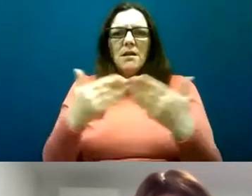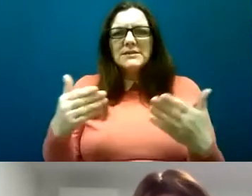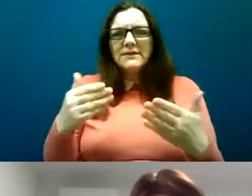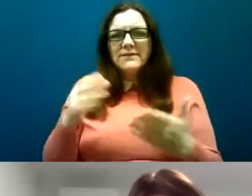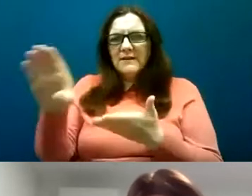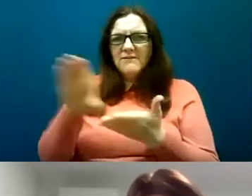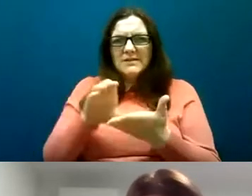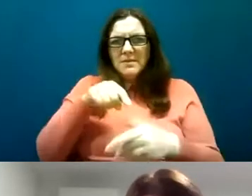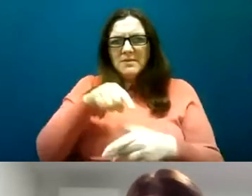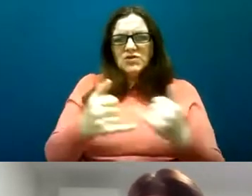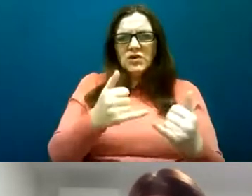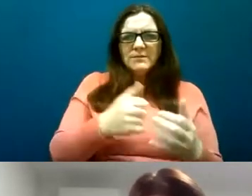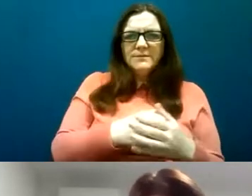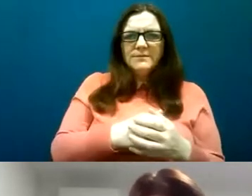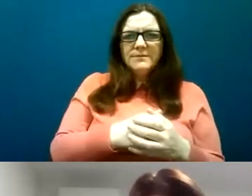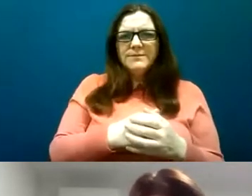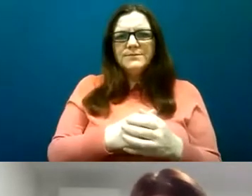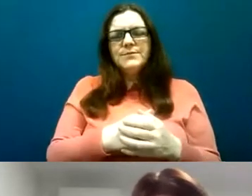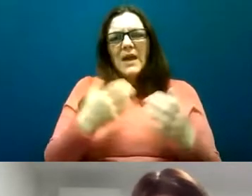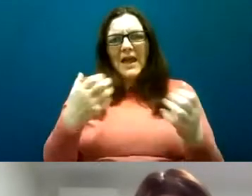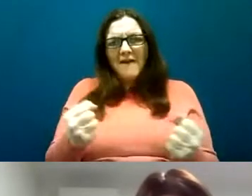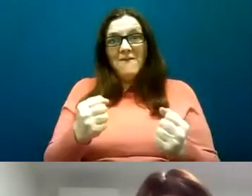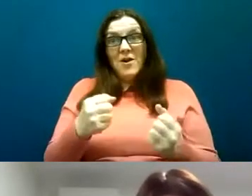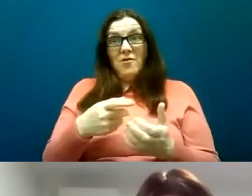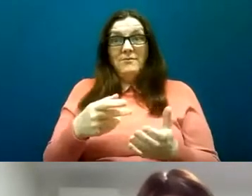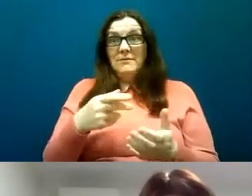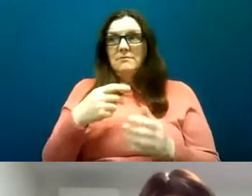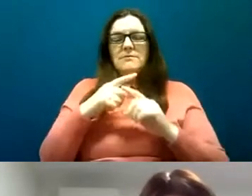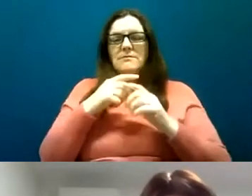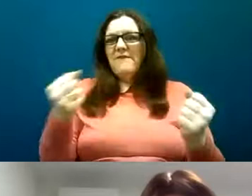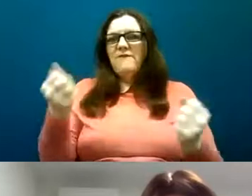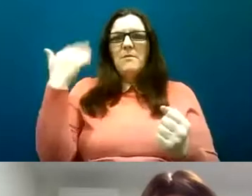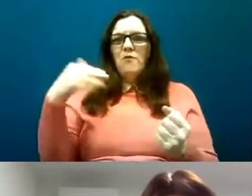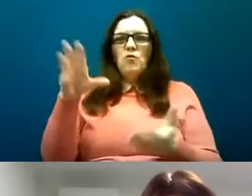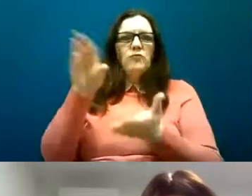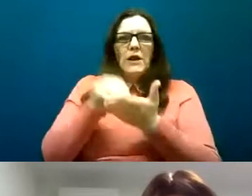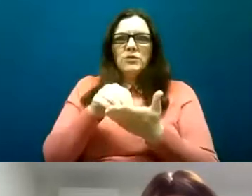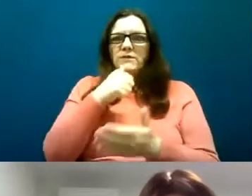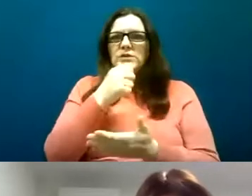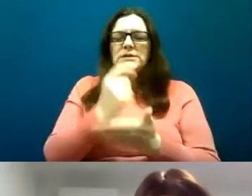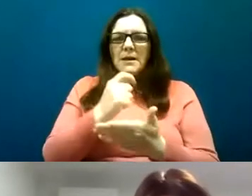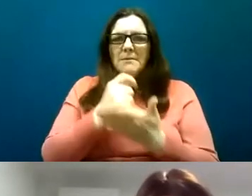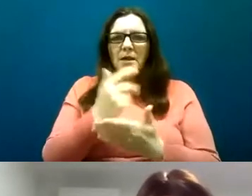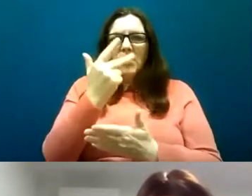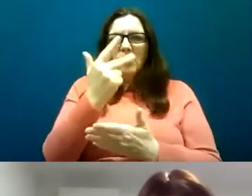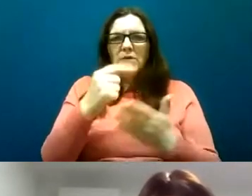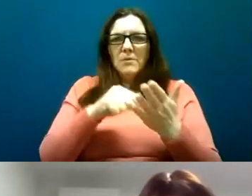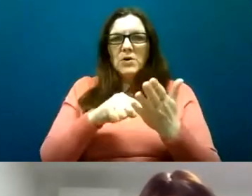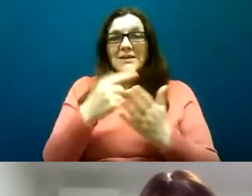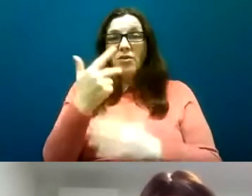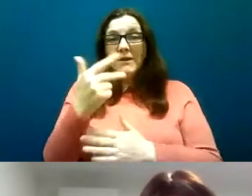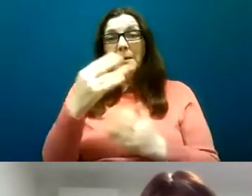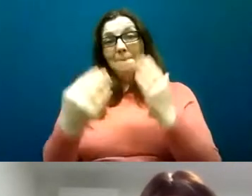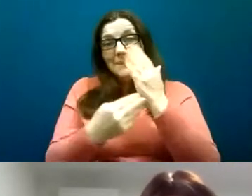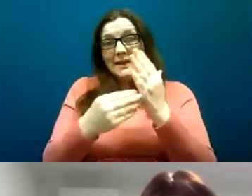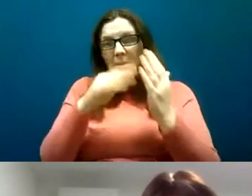like we got a record budget of 3.3 billion this year for housing alone which is extraordinary in relative terms